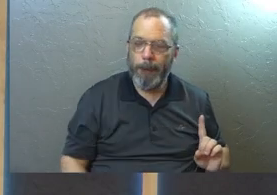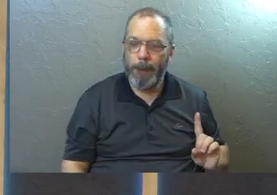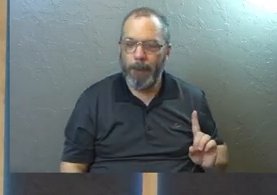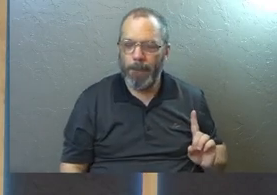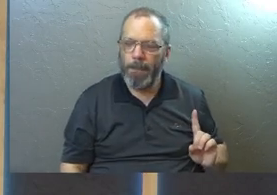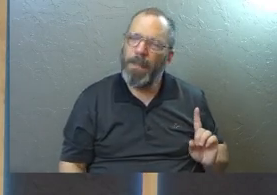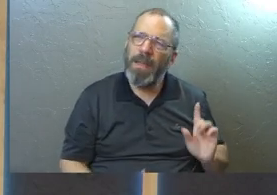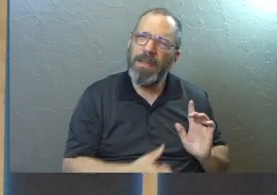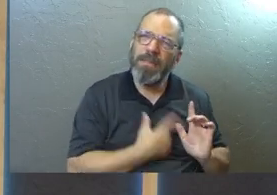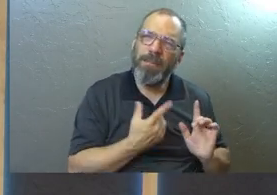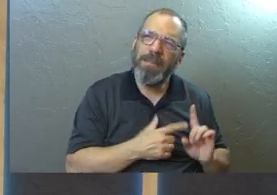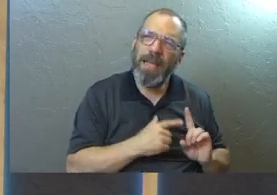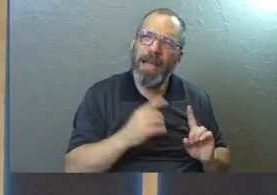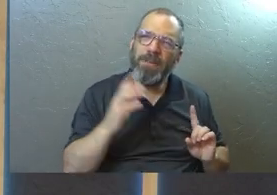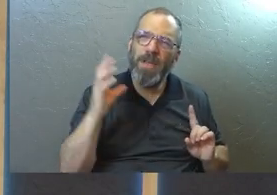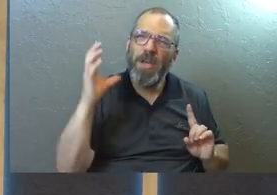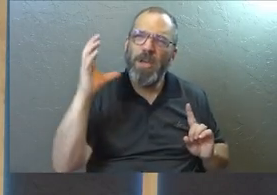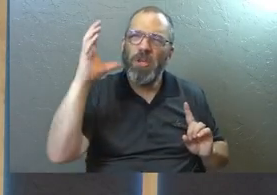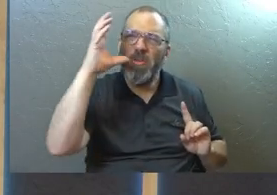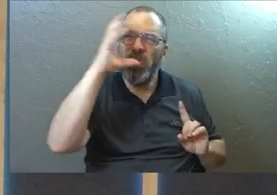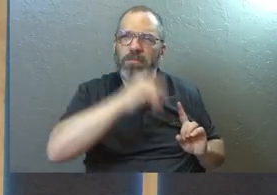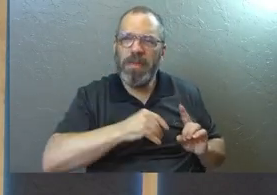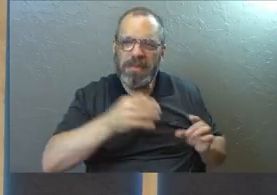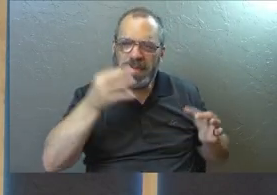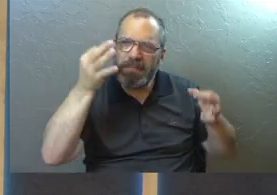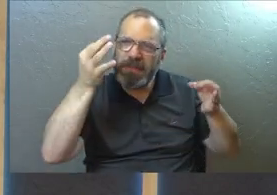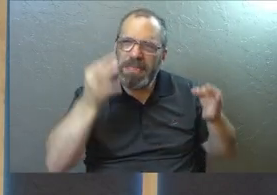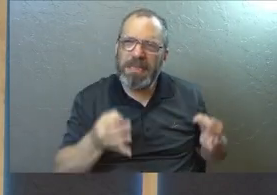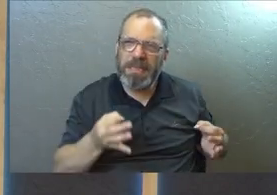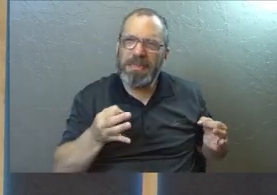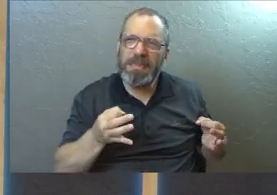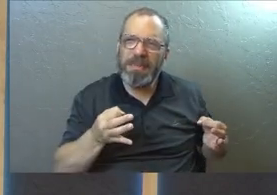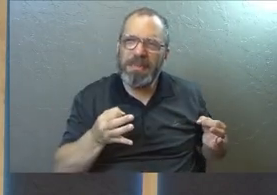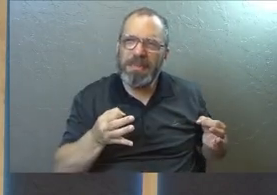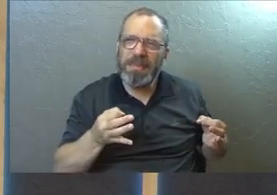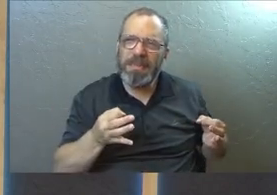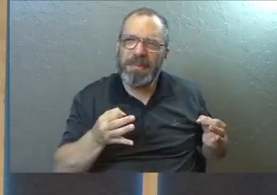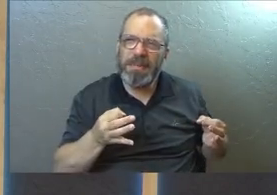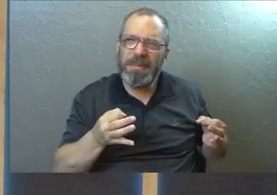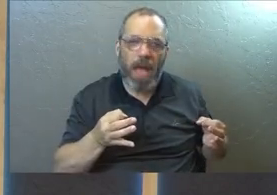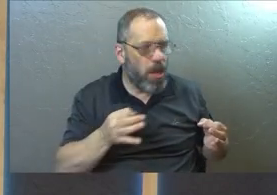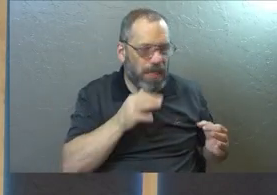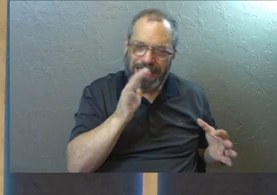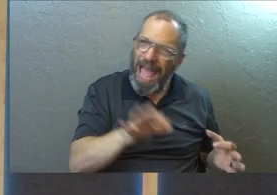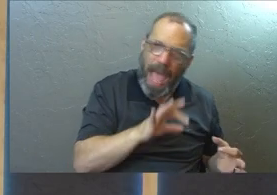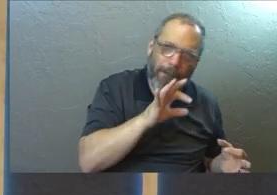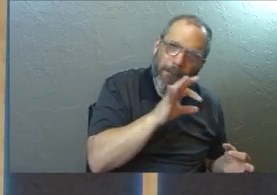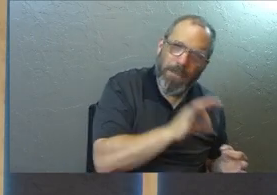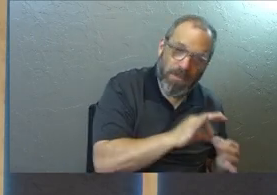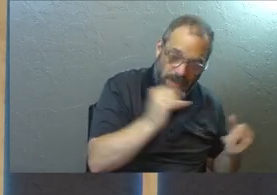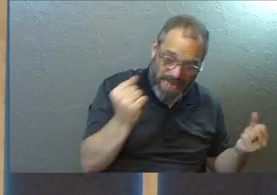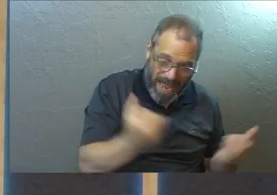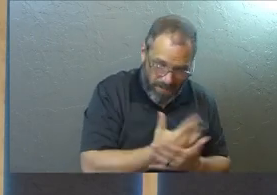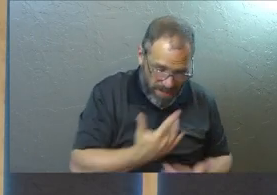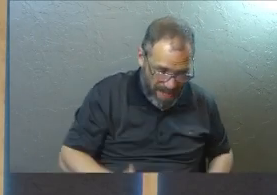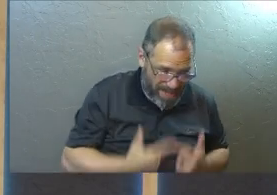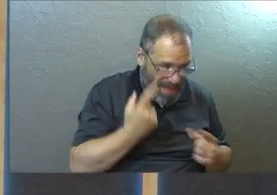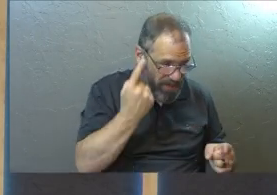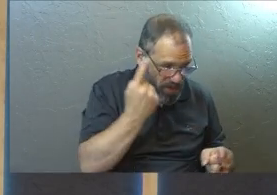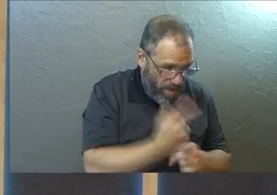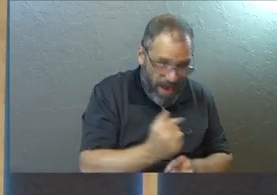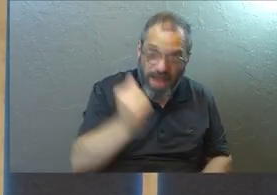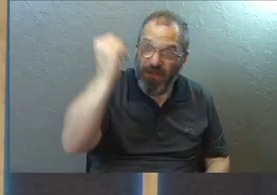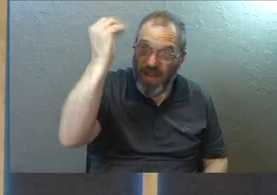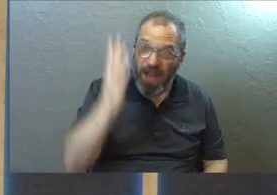And sometimes we miss what a simple choice that is. To not be a perfect person and getting everything in your life right